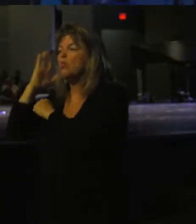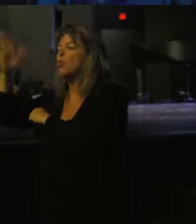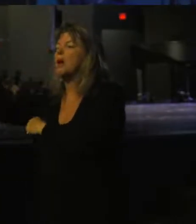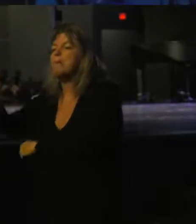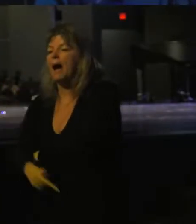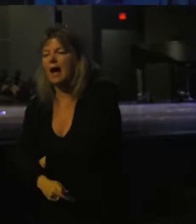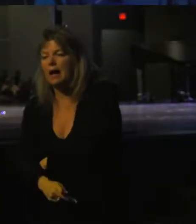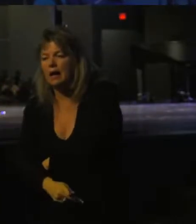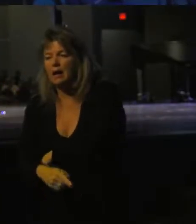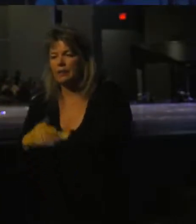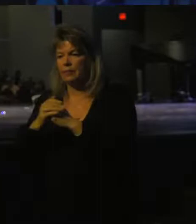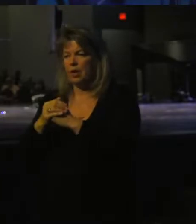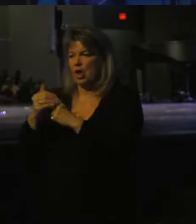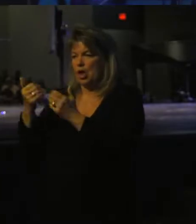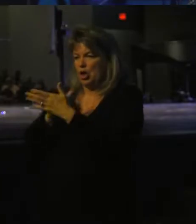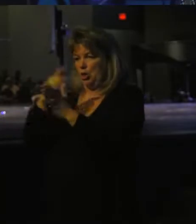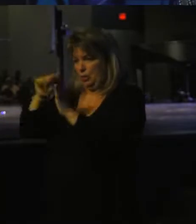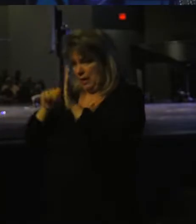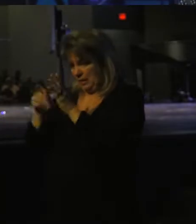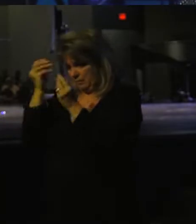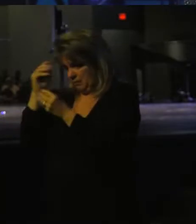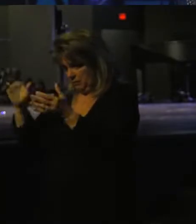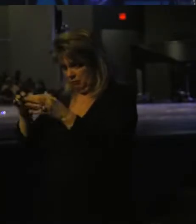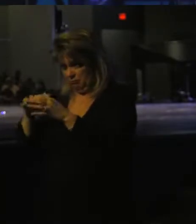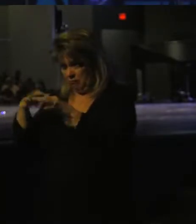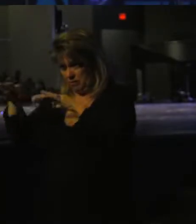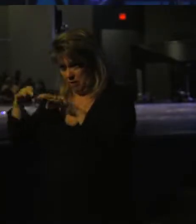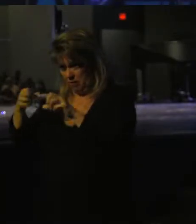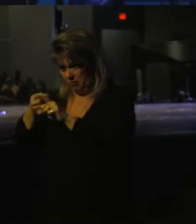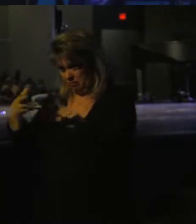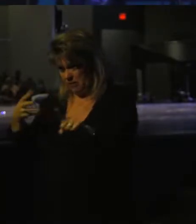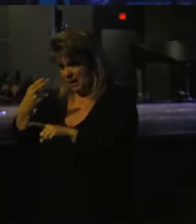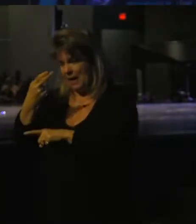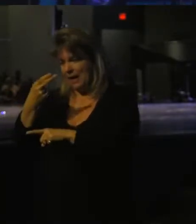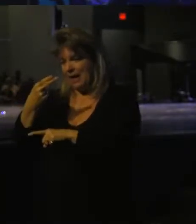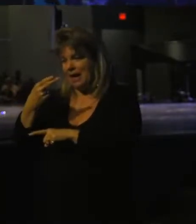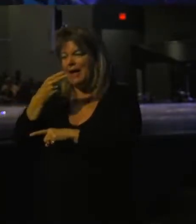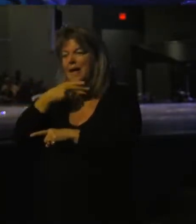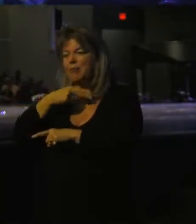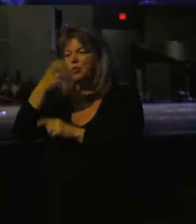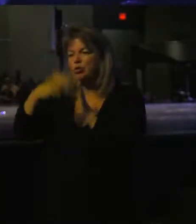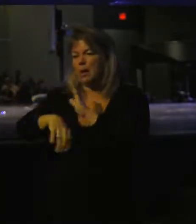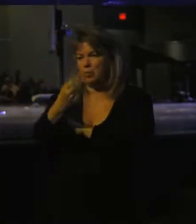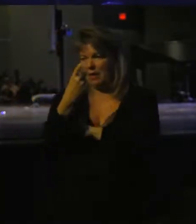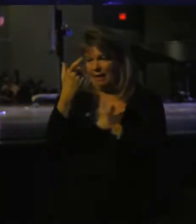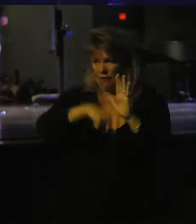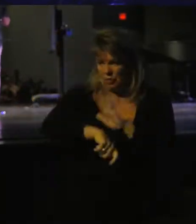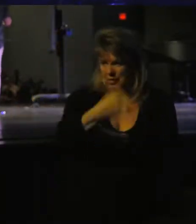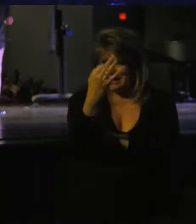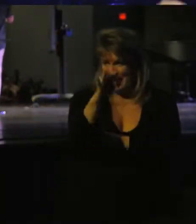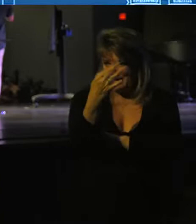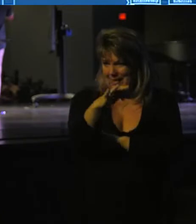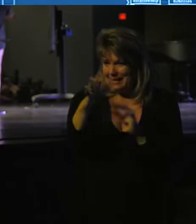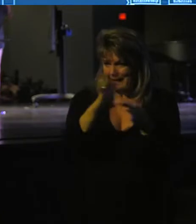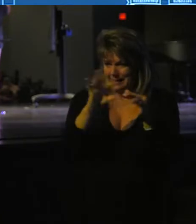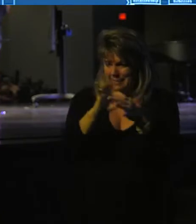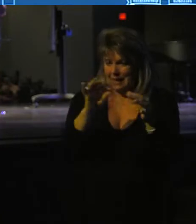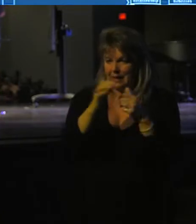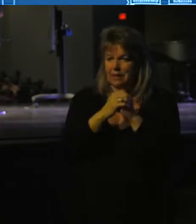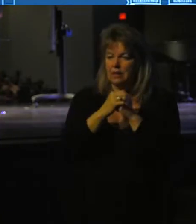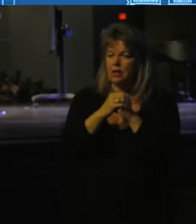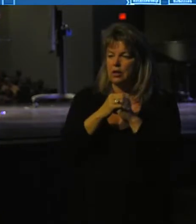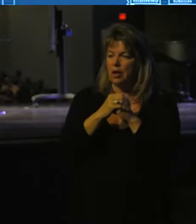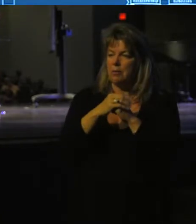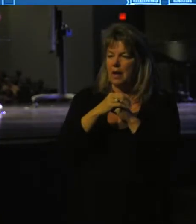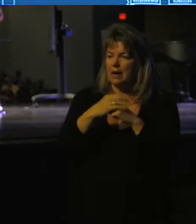back? The New Testament tells us about this. In Hebrews chapter 11, verse 19, it says, this